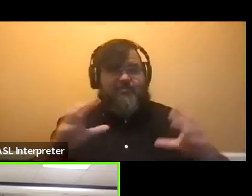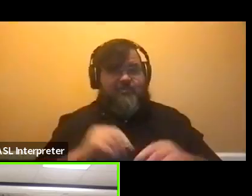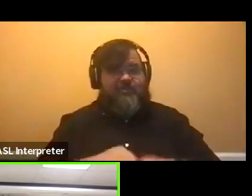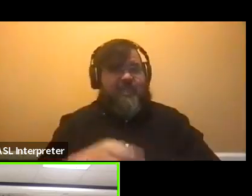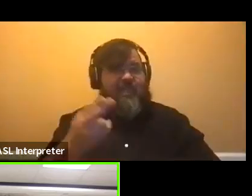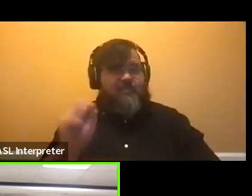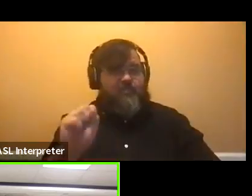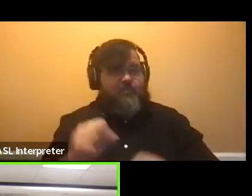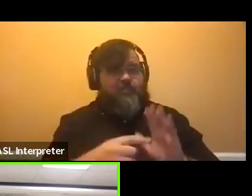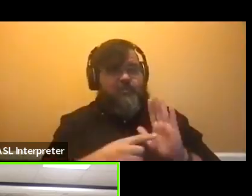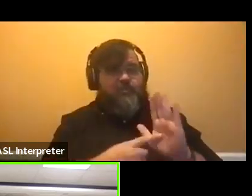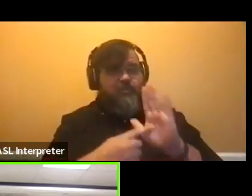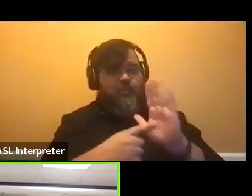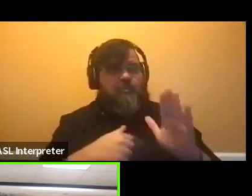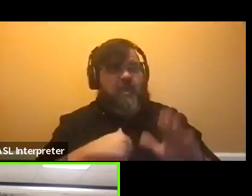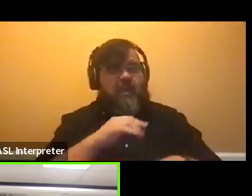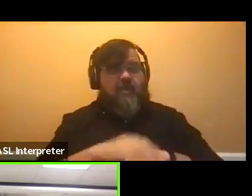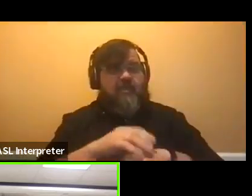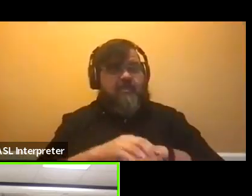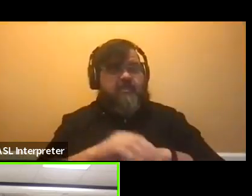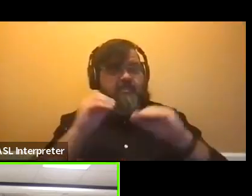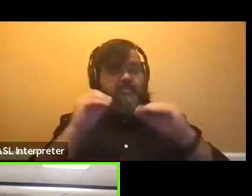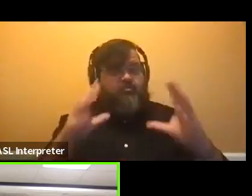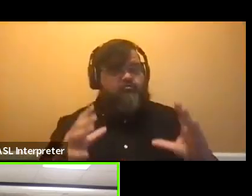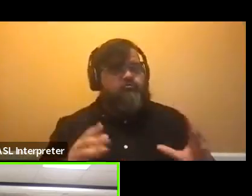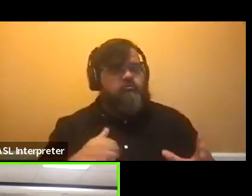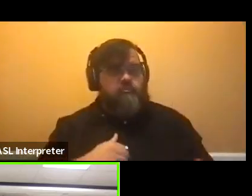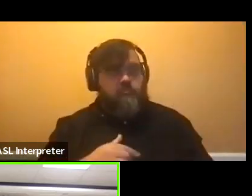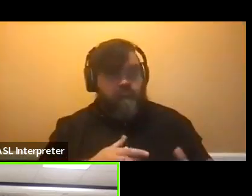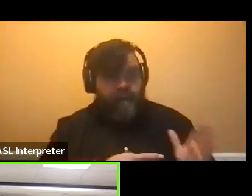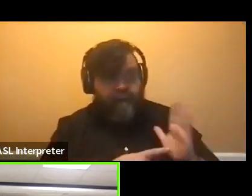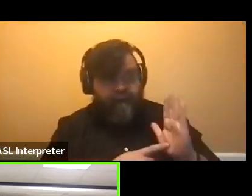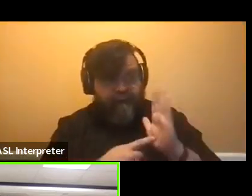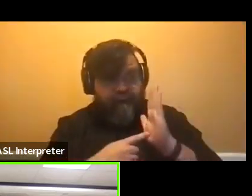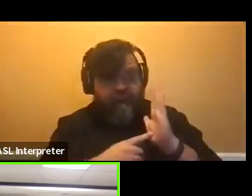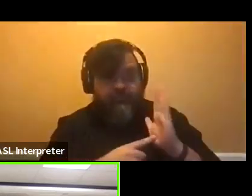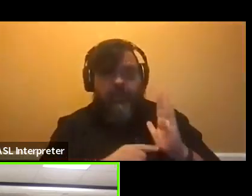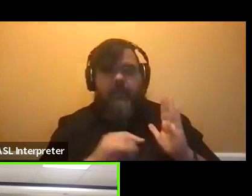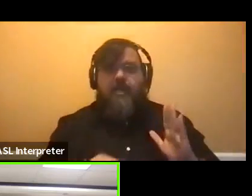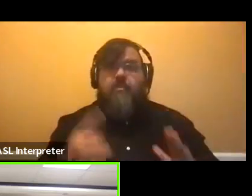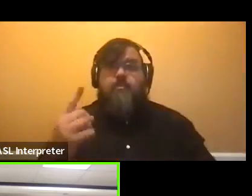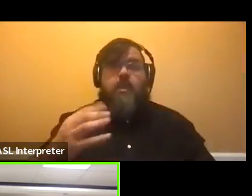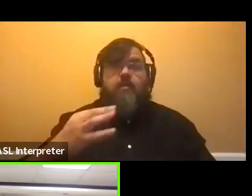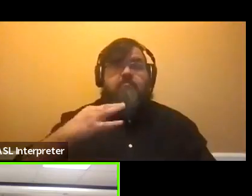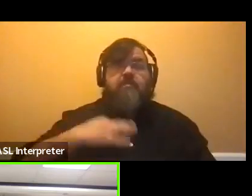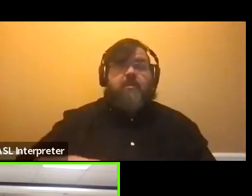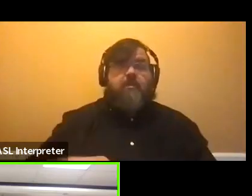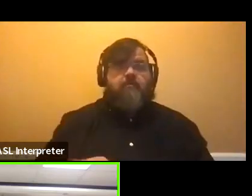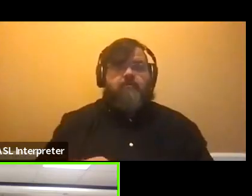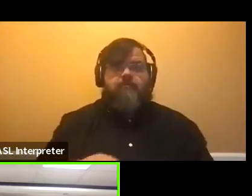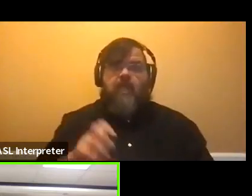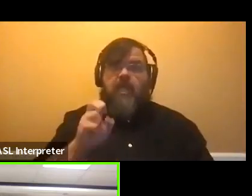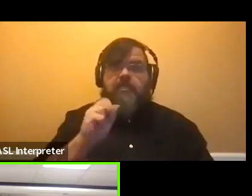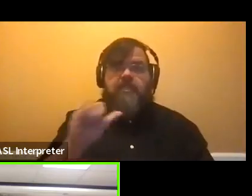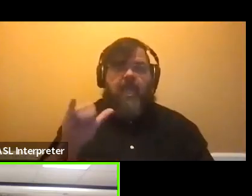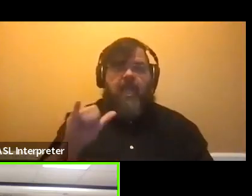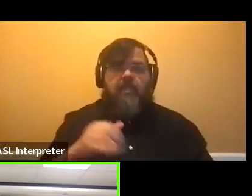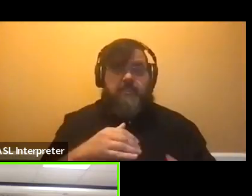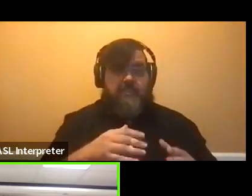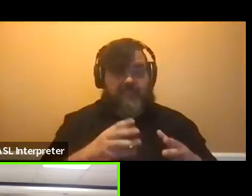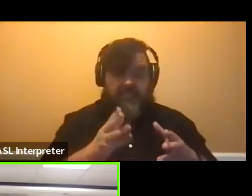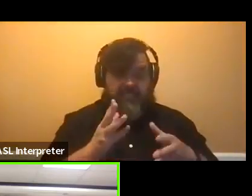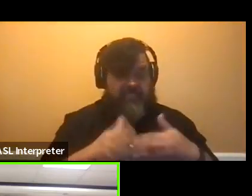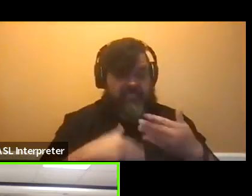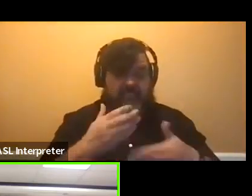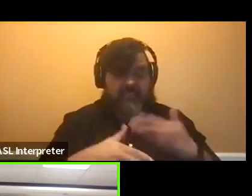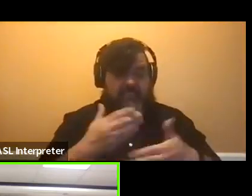look at it too, like my English teachers. Um, that's one of the benefits of like completing your essay early instead of scrambling last minute. You